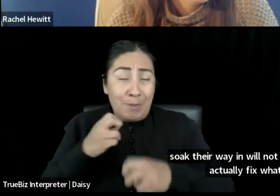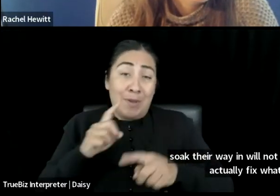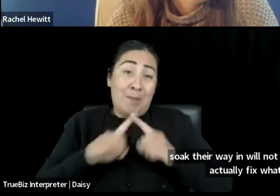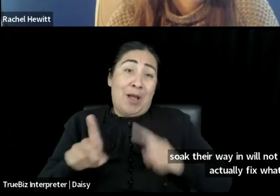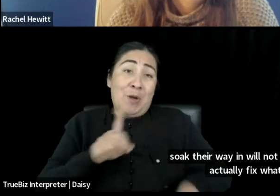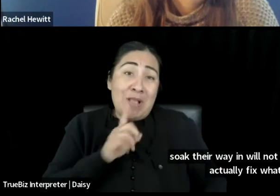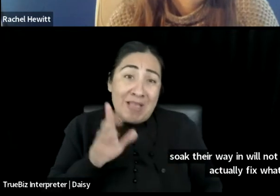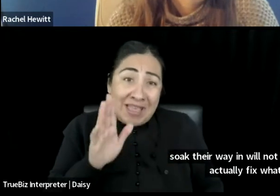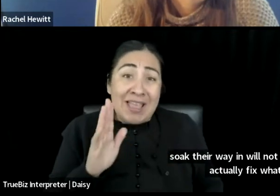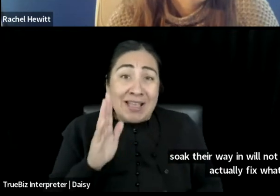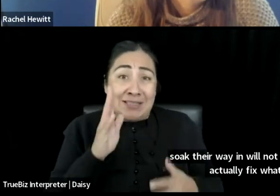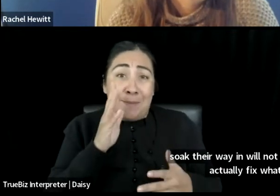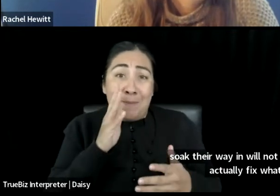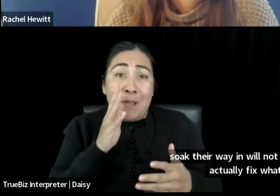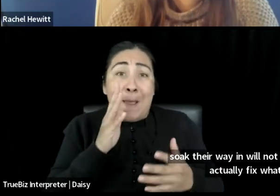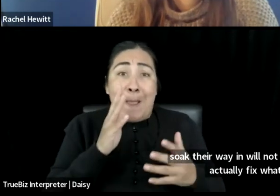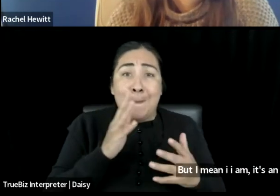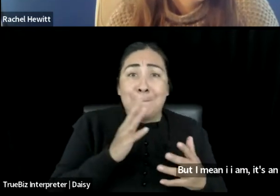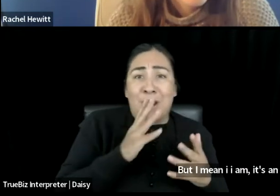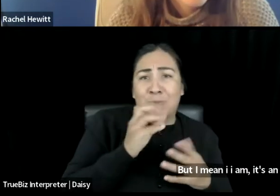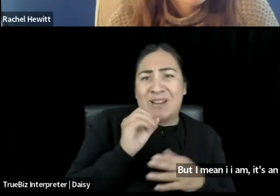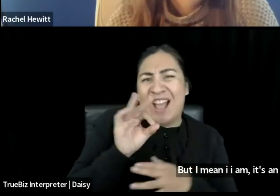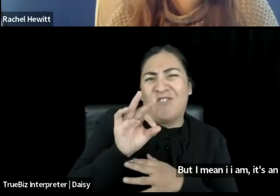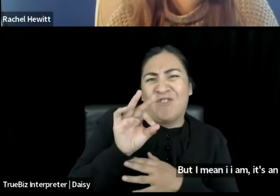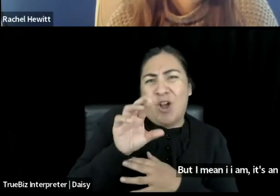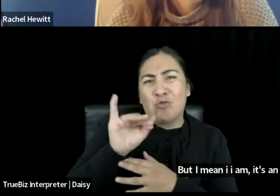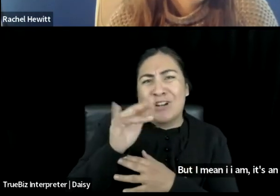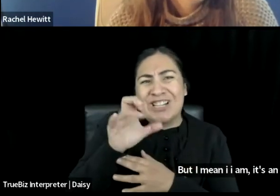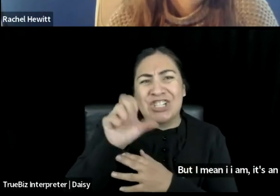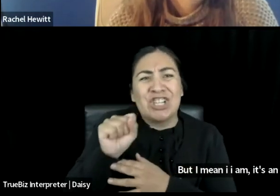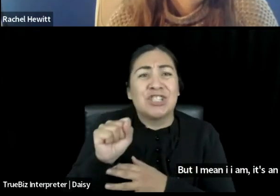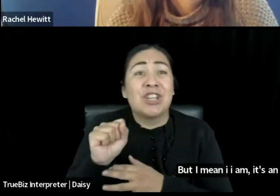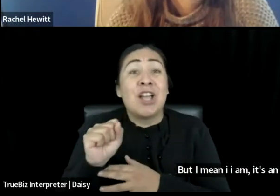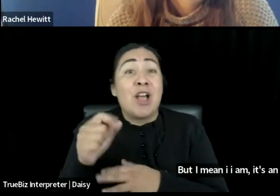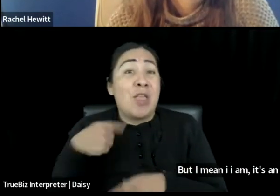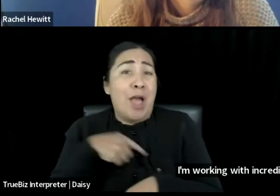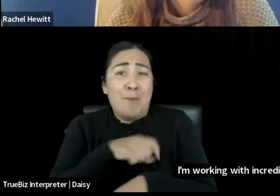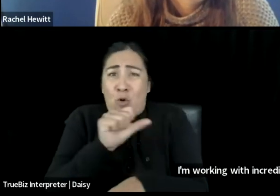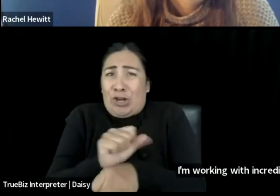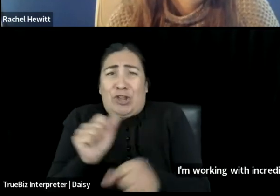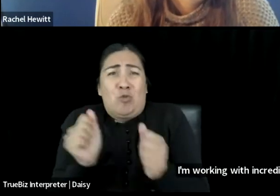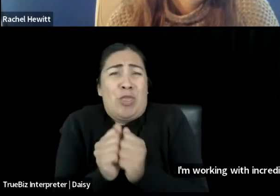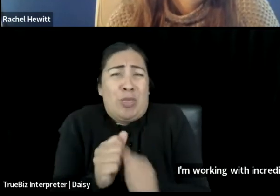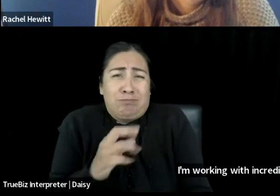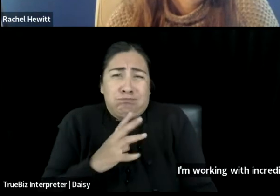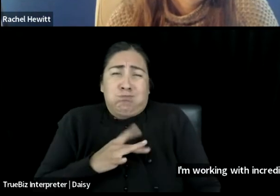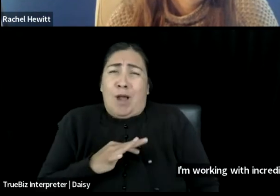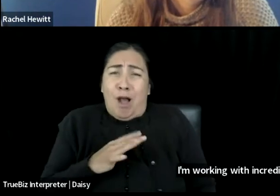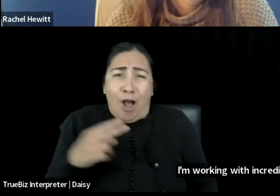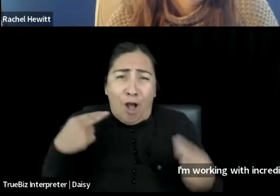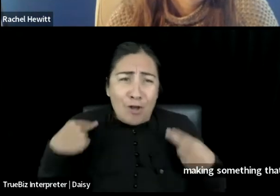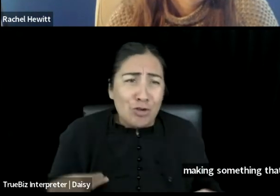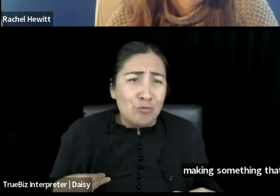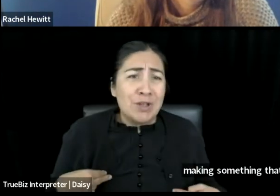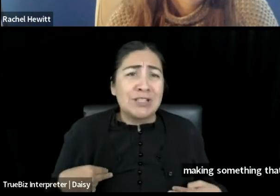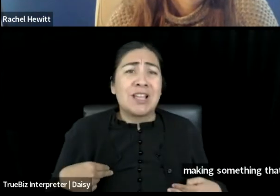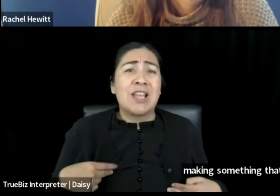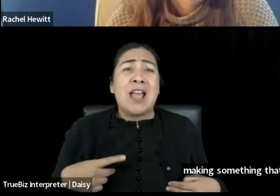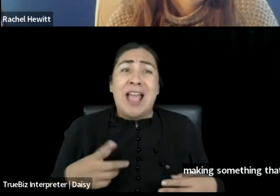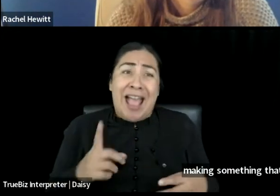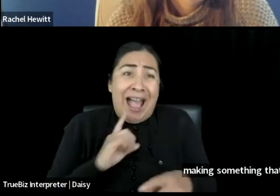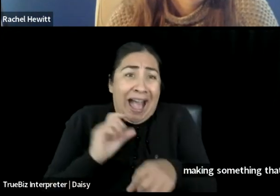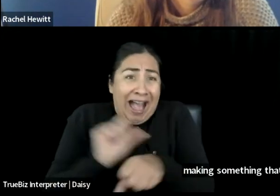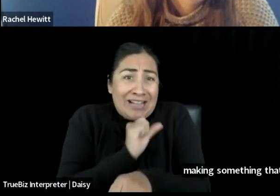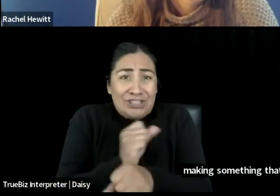riches that I'm working with incredible humans and we're actually making something that is really good, but that's it. The vetting and the, um,